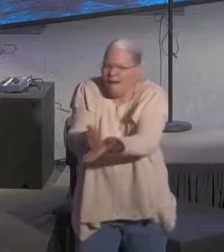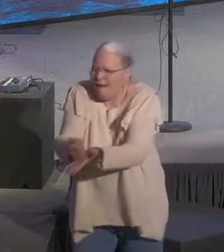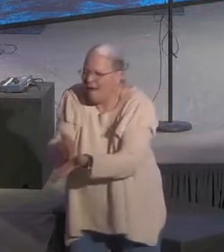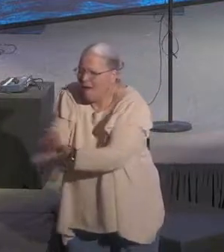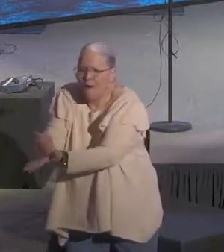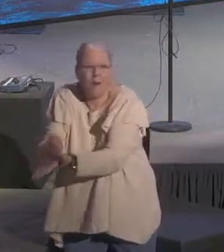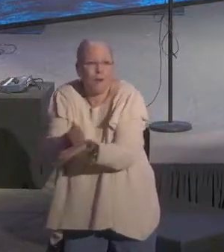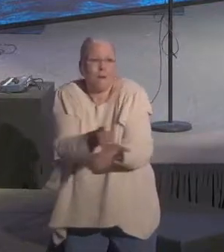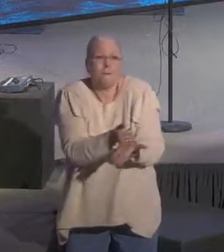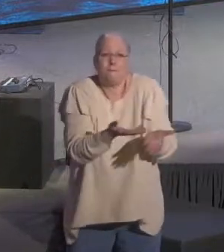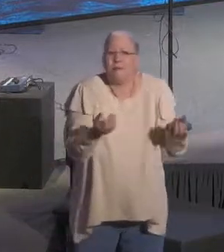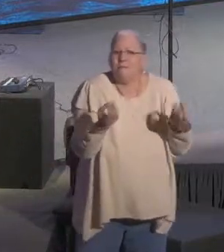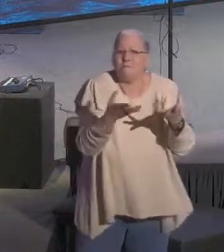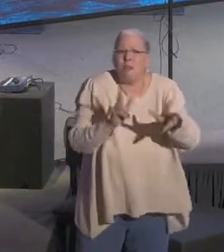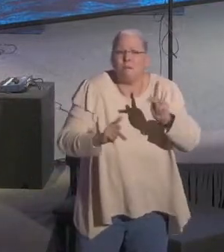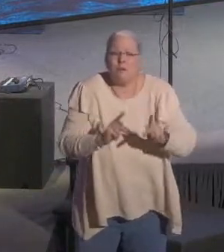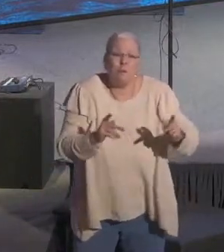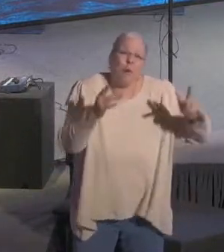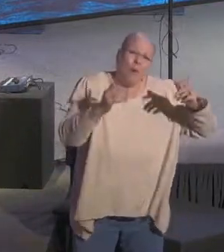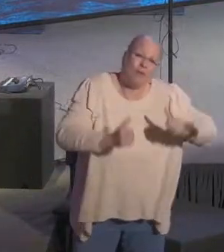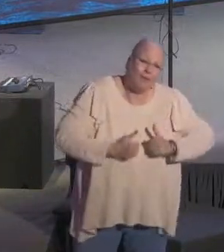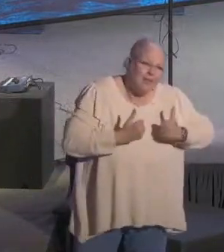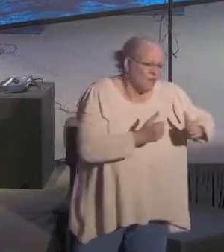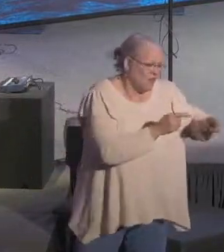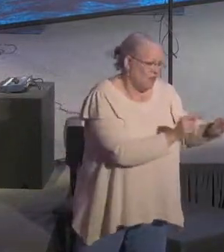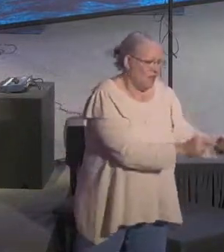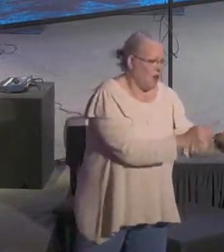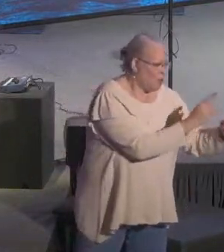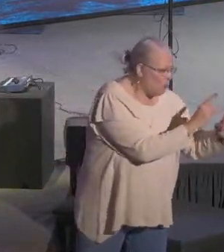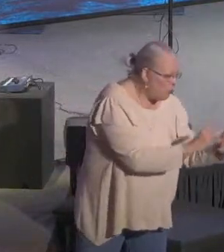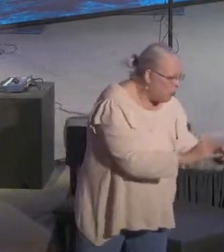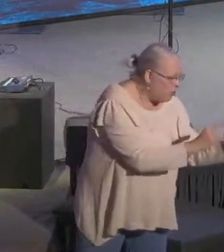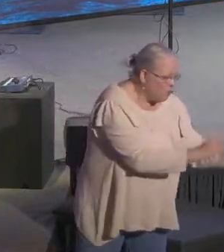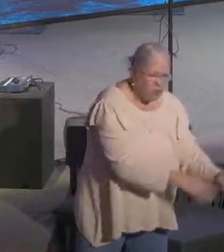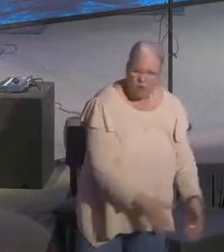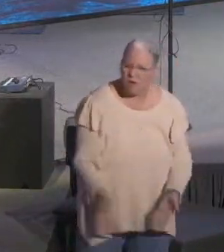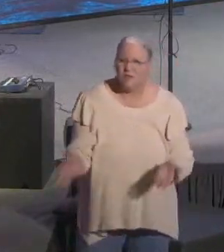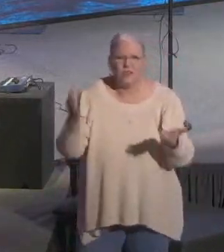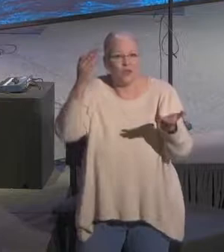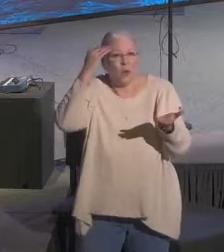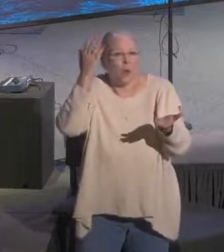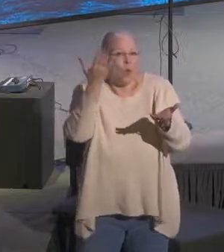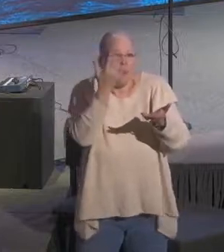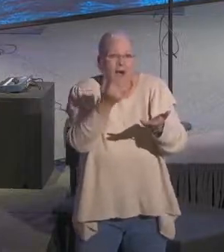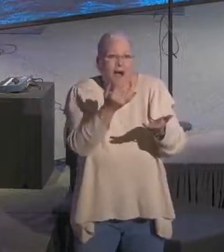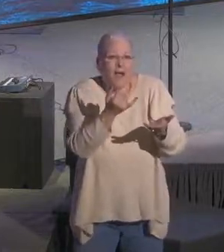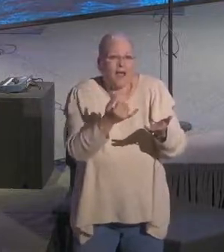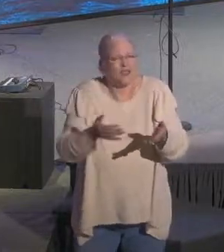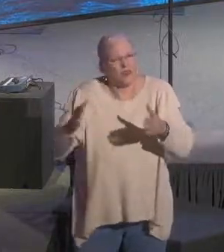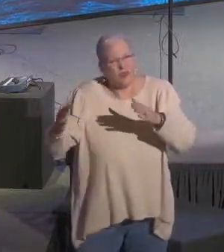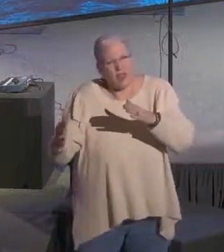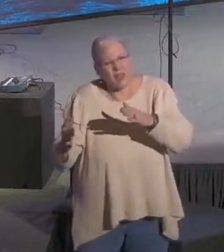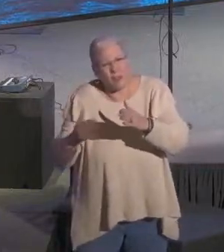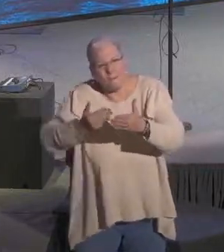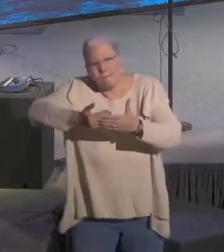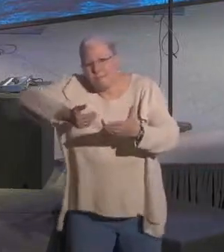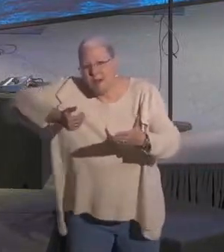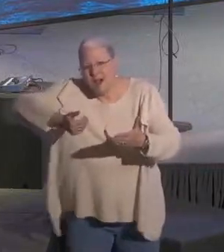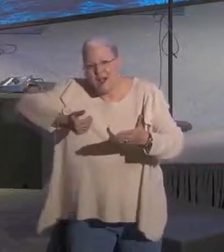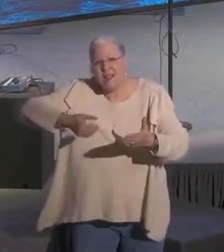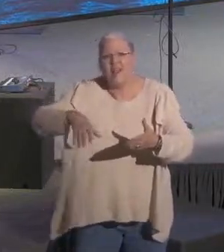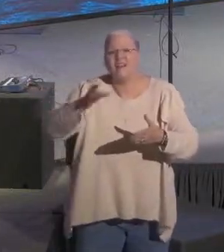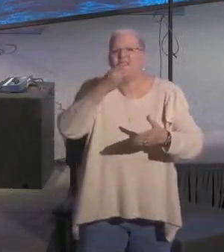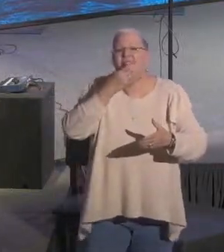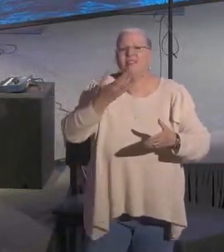still a lot of people living down there. And you know why they live there? You know why they live in that particular location? Because it is right by the Light of Life mission.